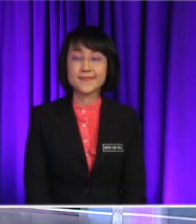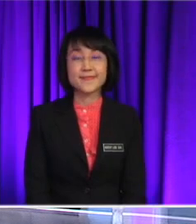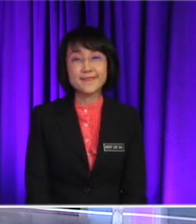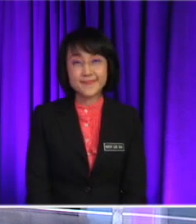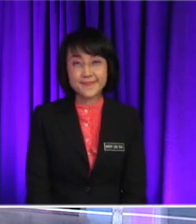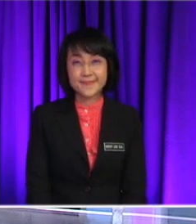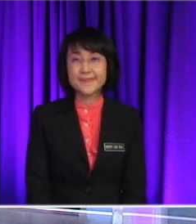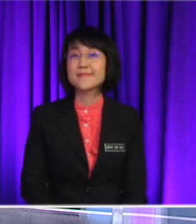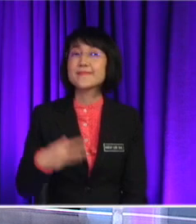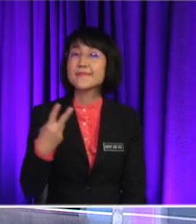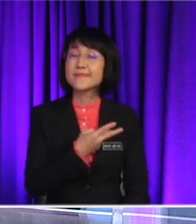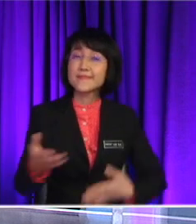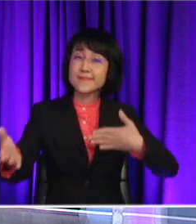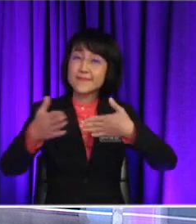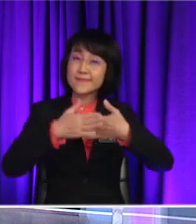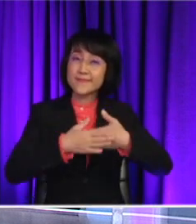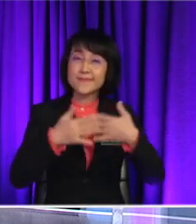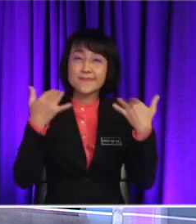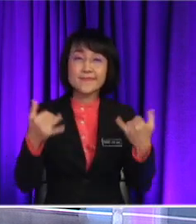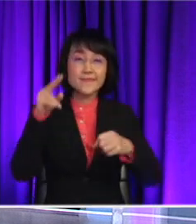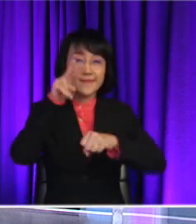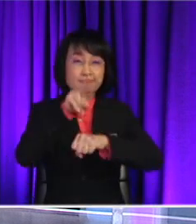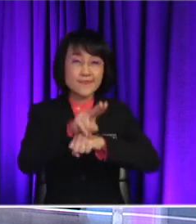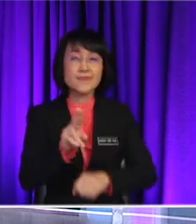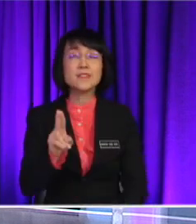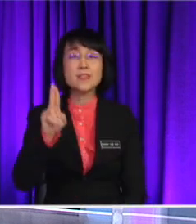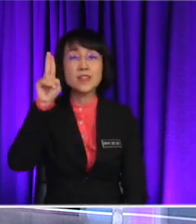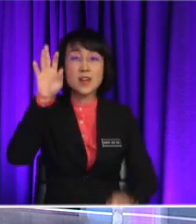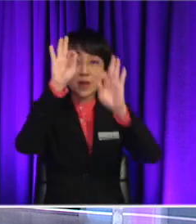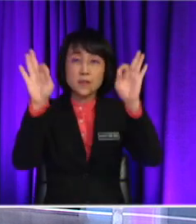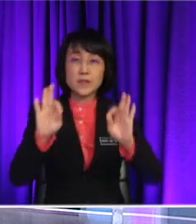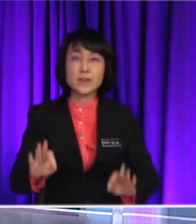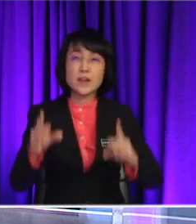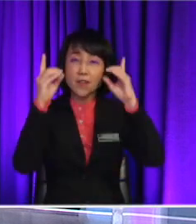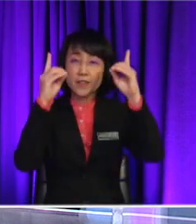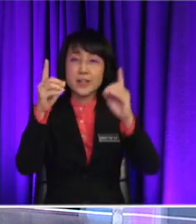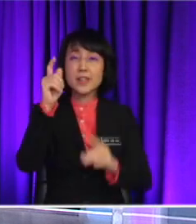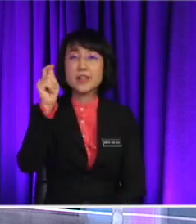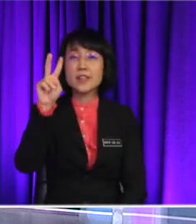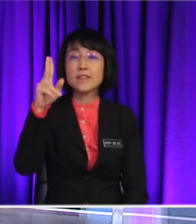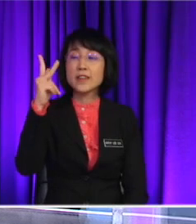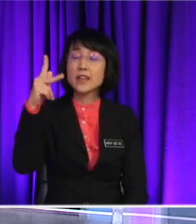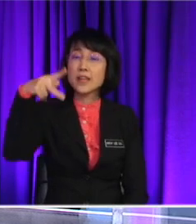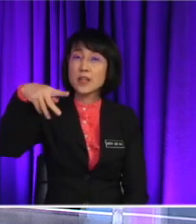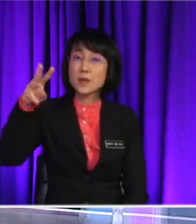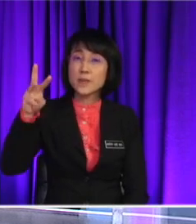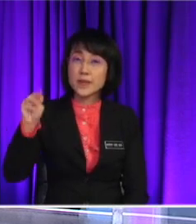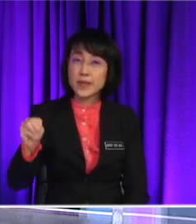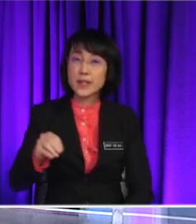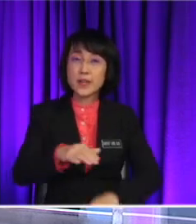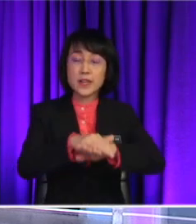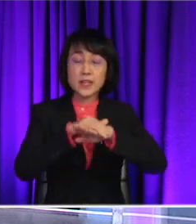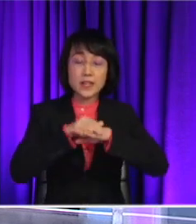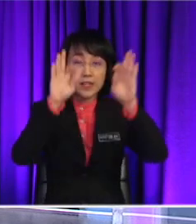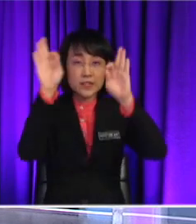And we are back. You are now watching upper form on D-Date TV KPM. Our lesson for today is in English form